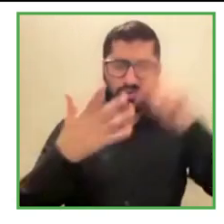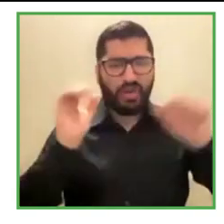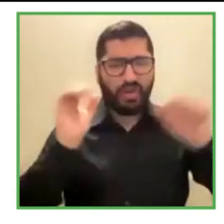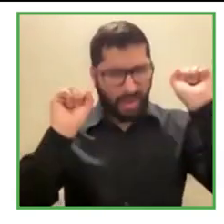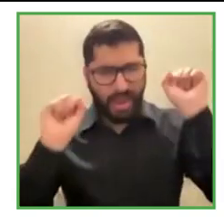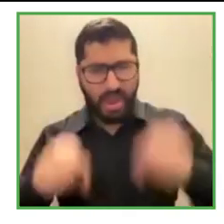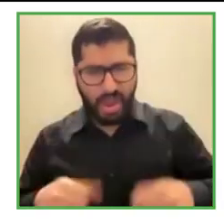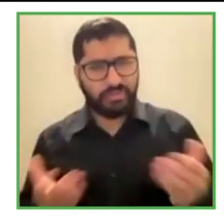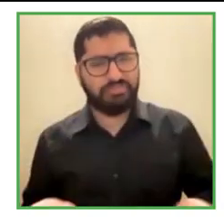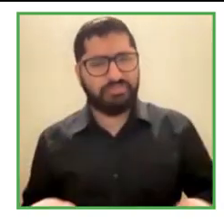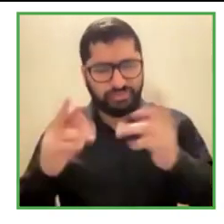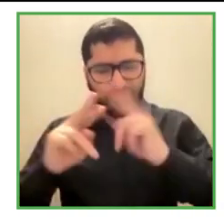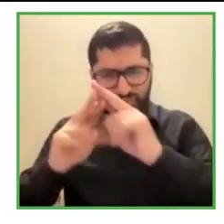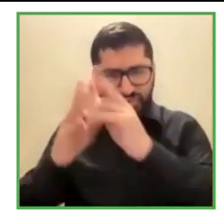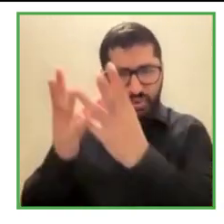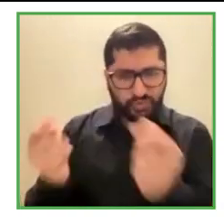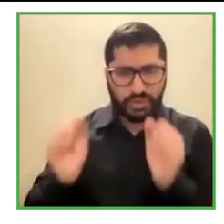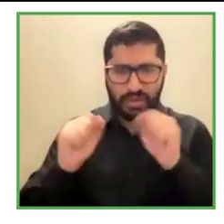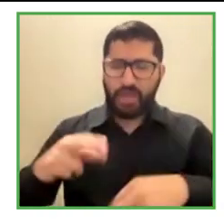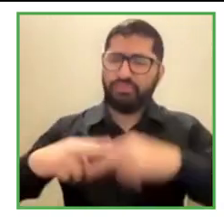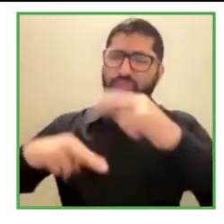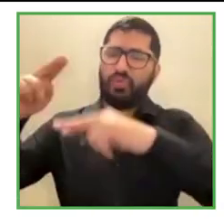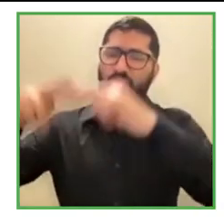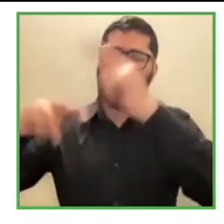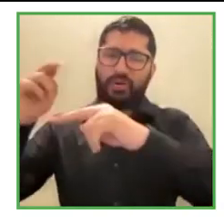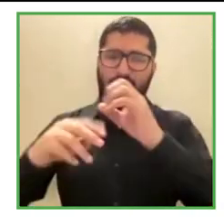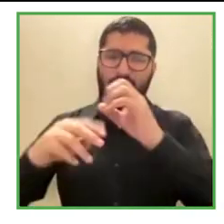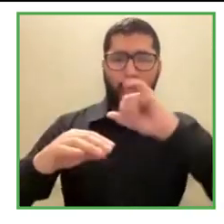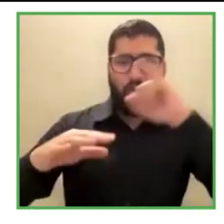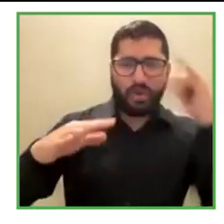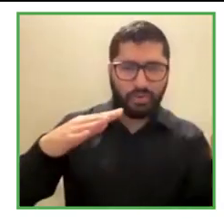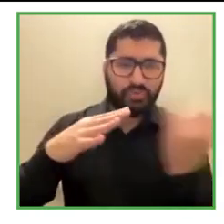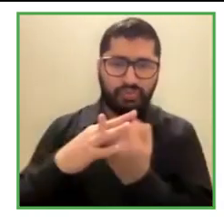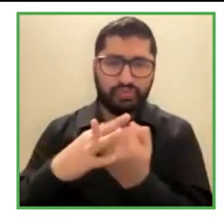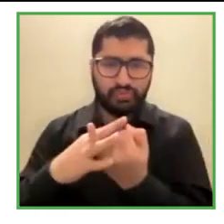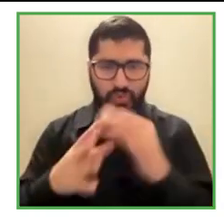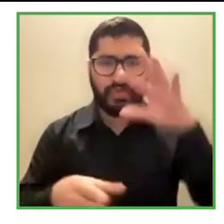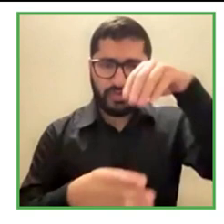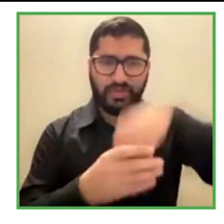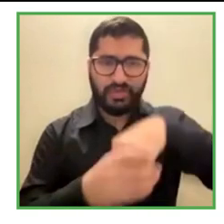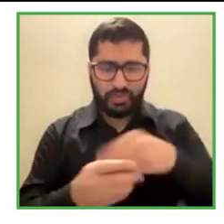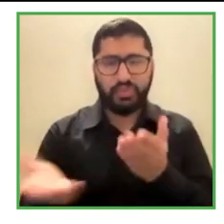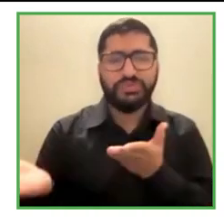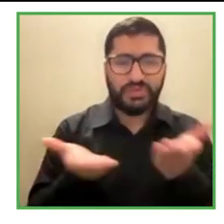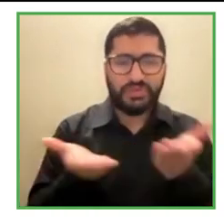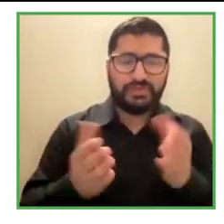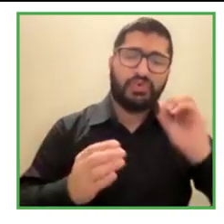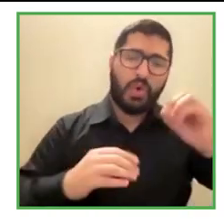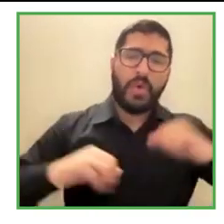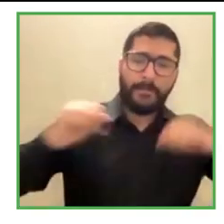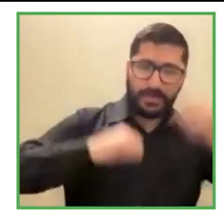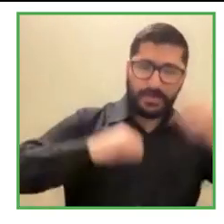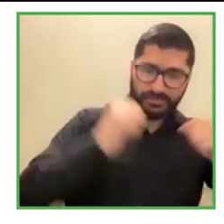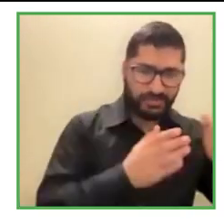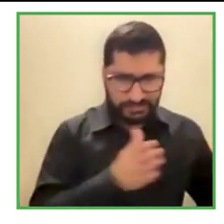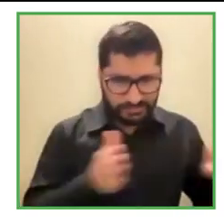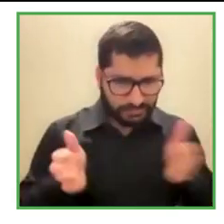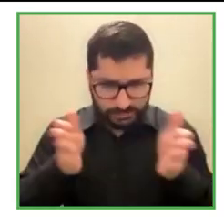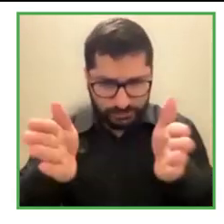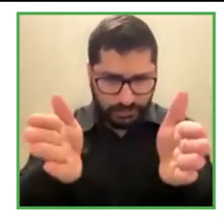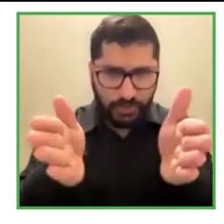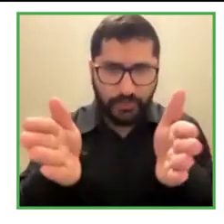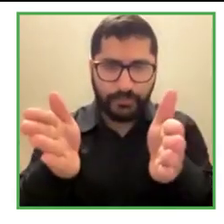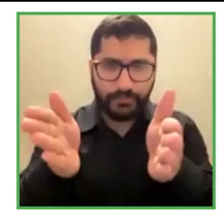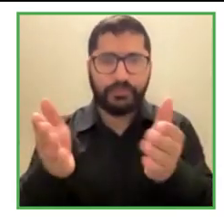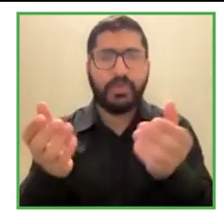services that are also going in the direction of digital to become inclusive when they're designing products, services and